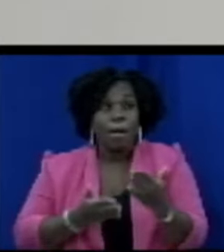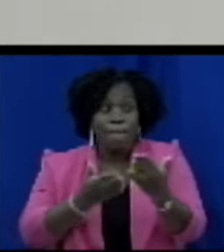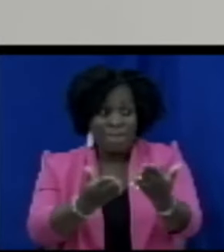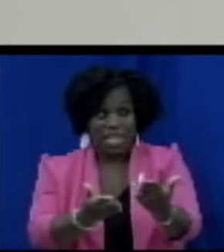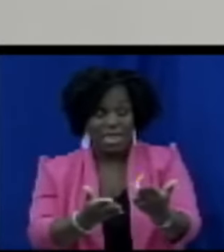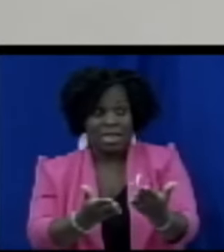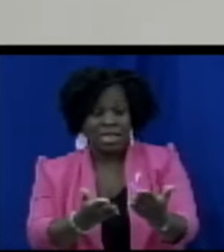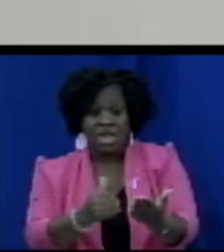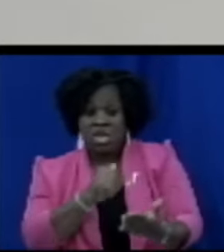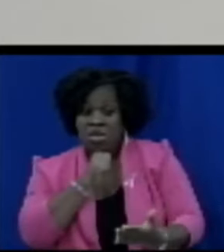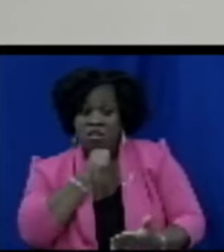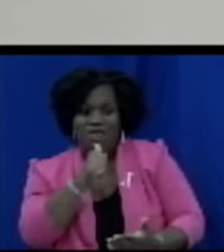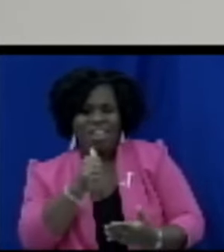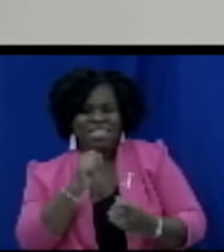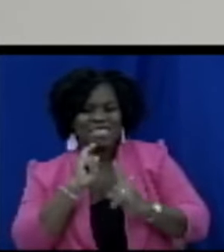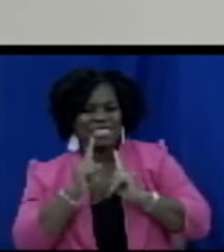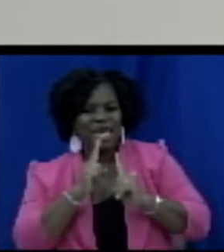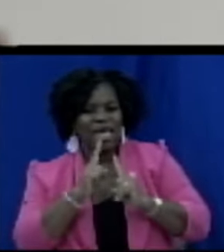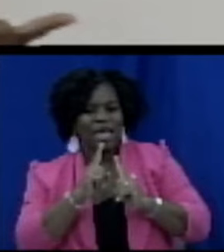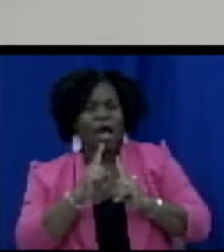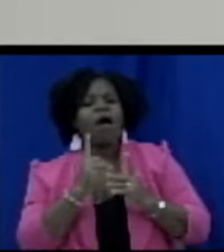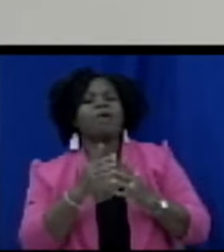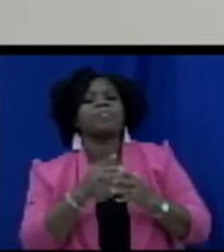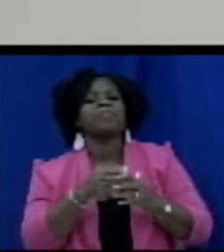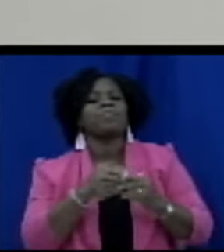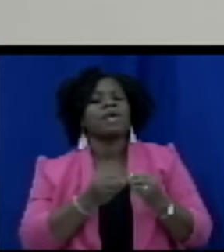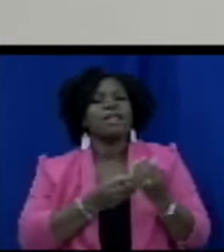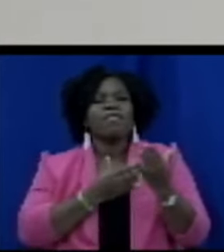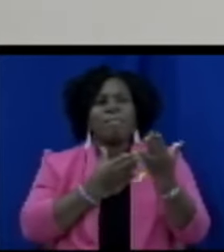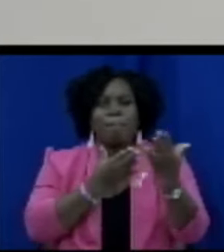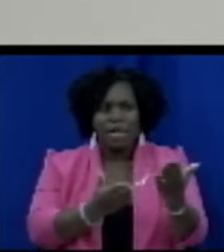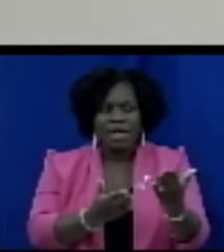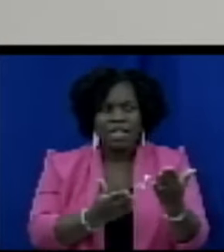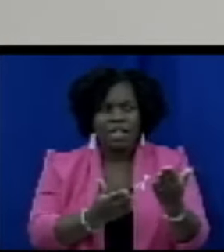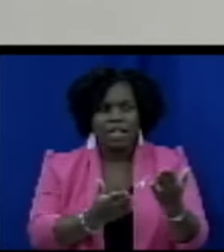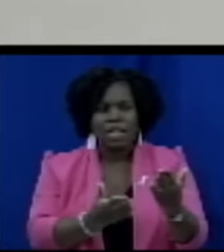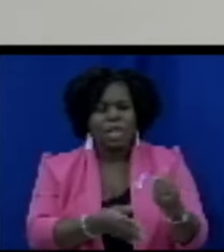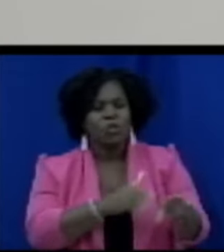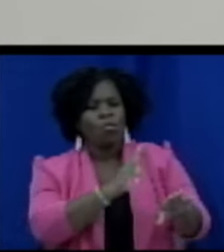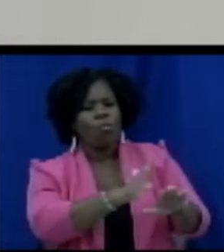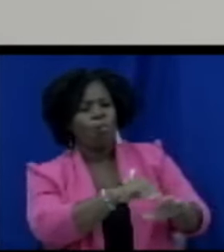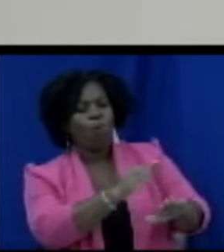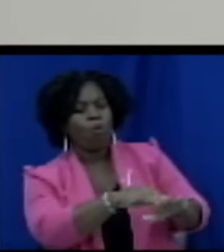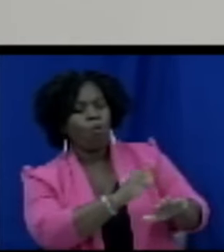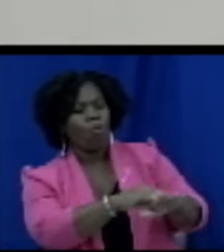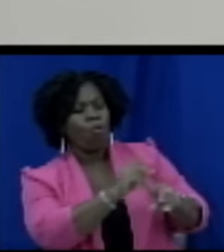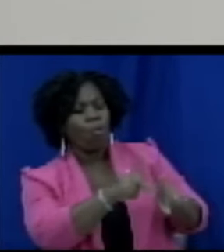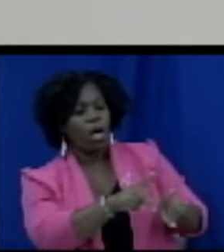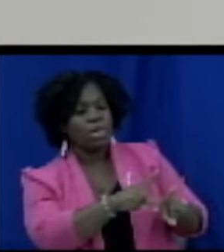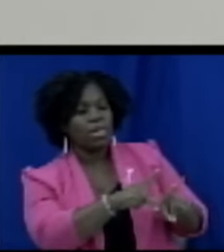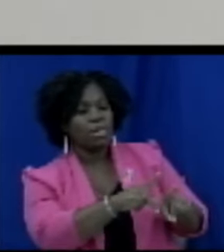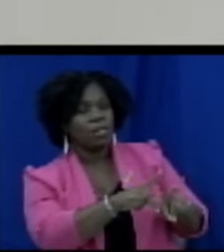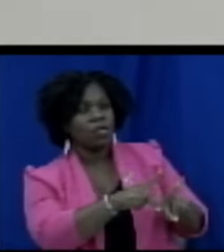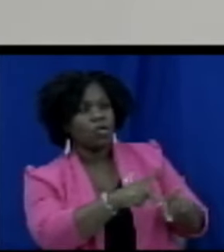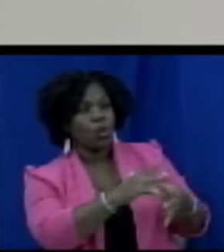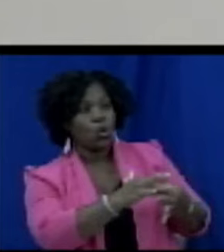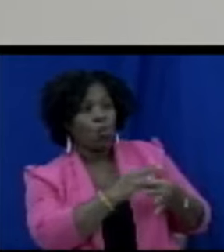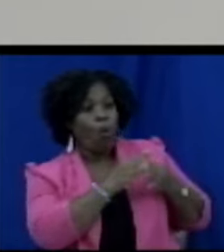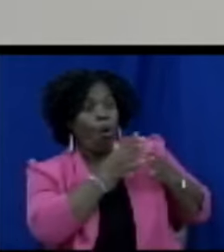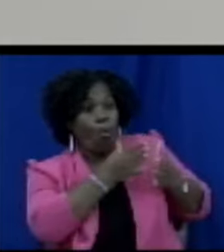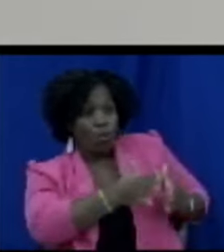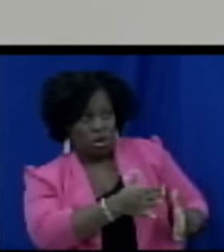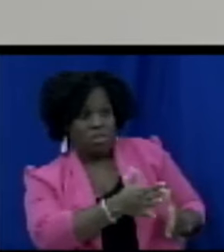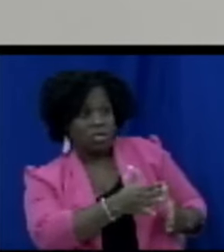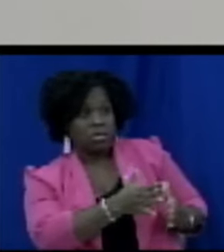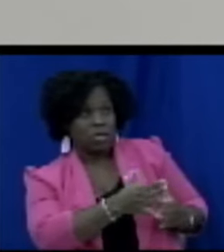notice that they need to step up because really and truly a lot of the times the